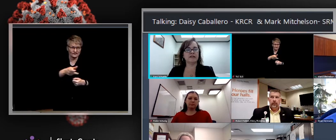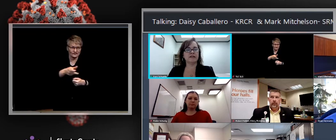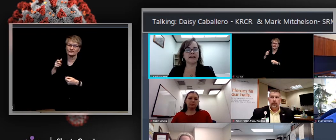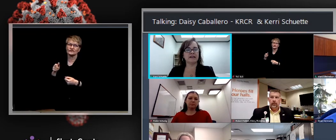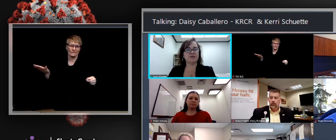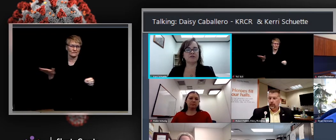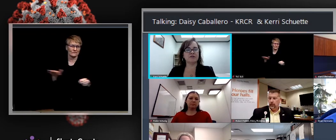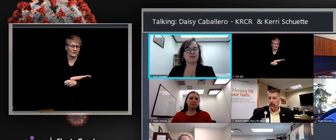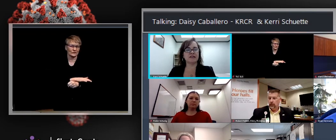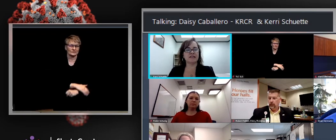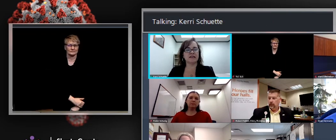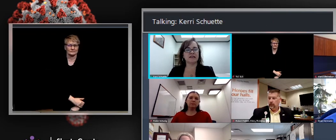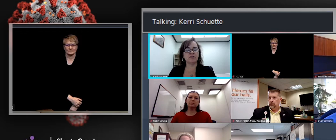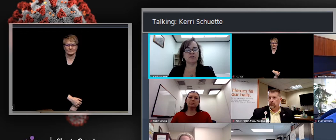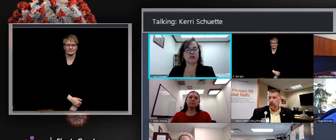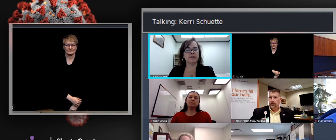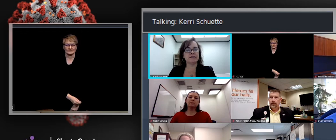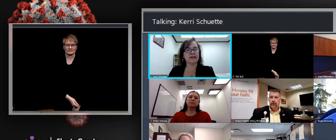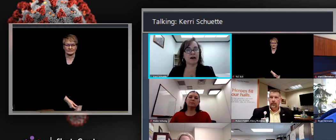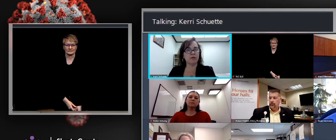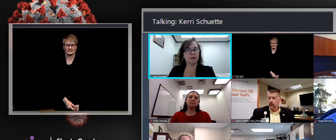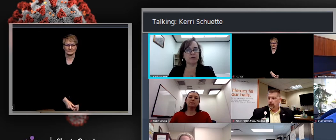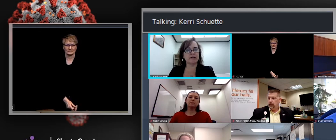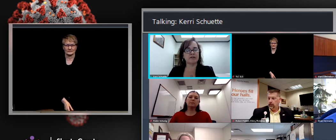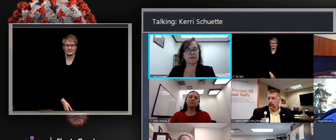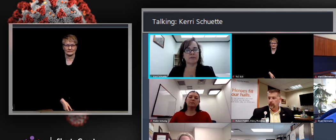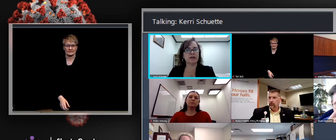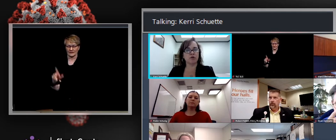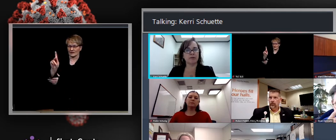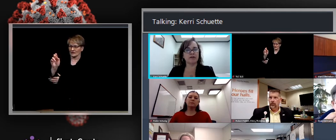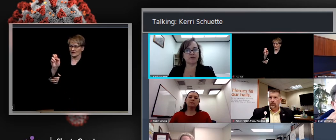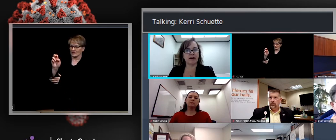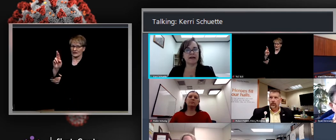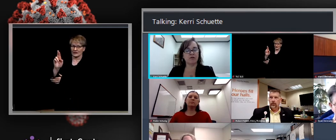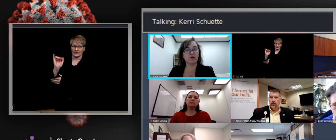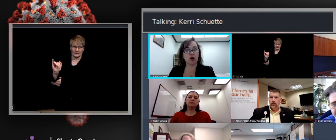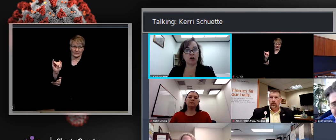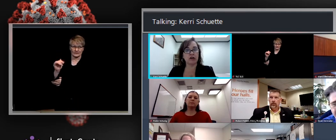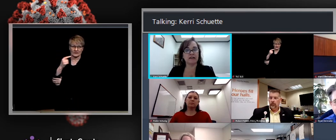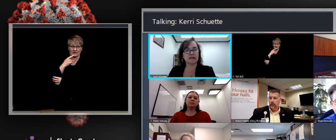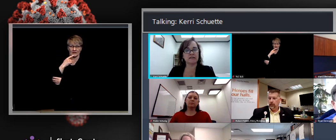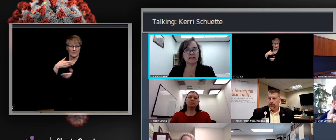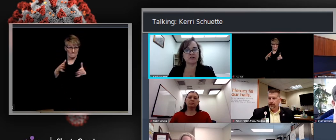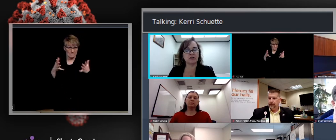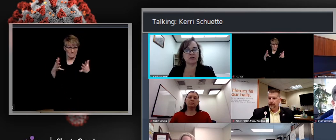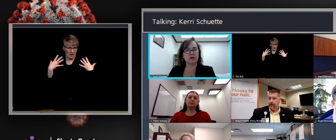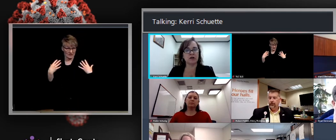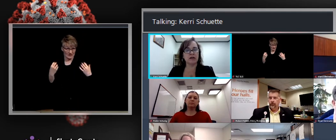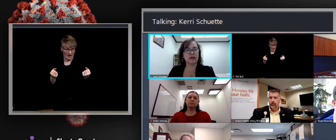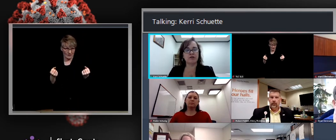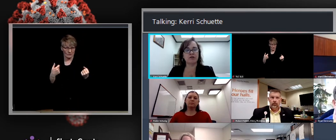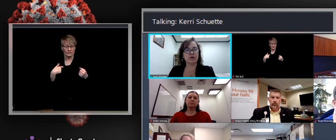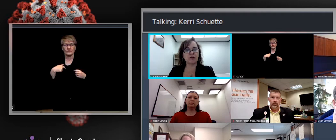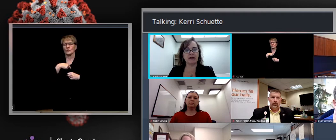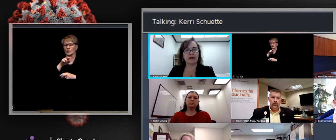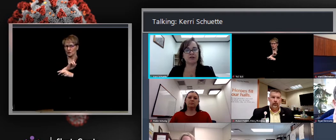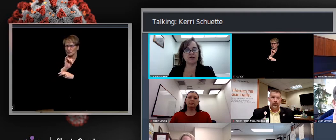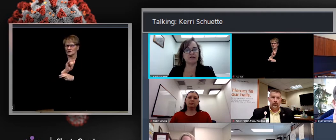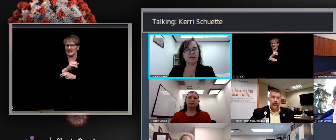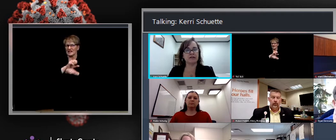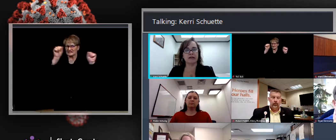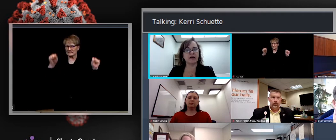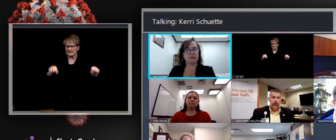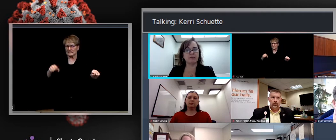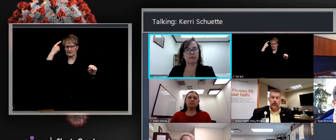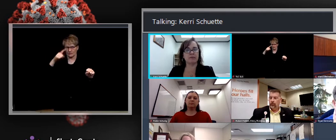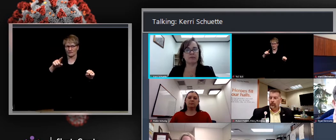I wanted to add to Davey that that is how public health is making appointments right now for our clinics. And so if you go to